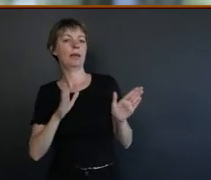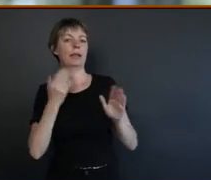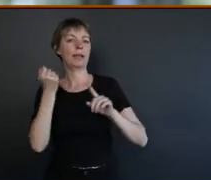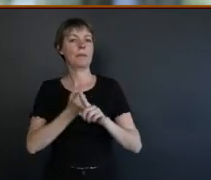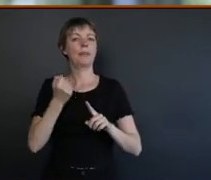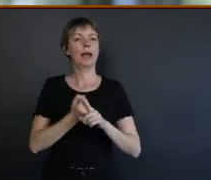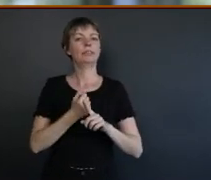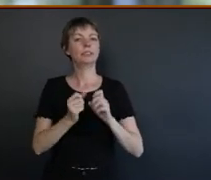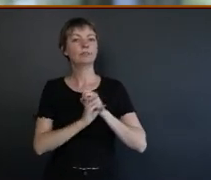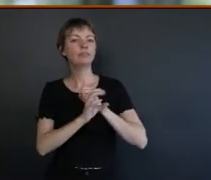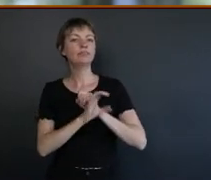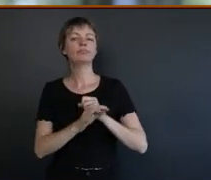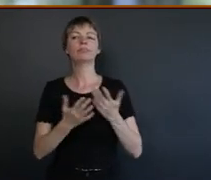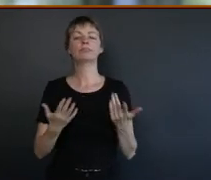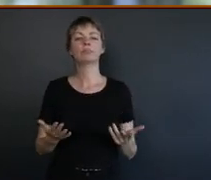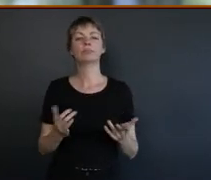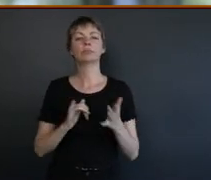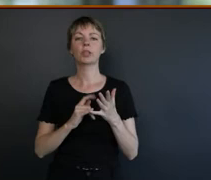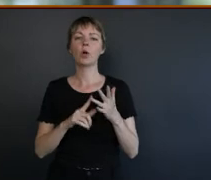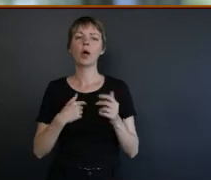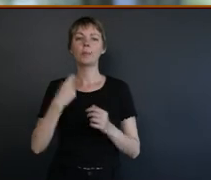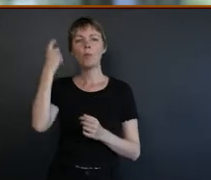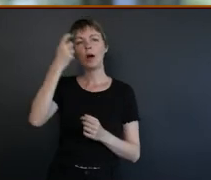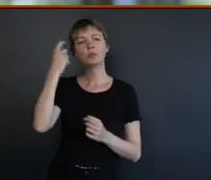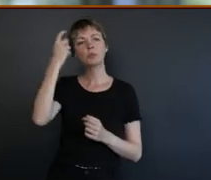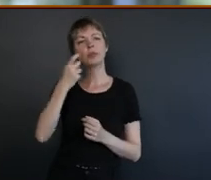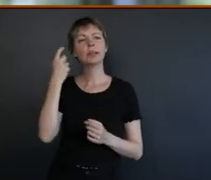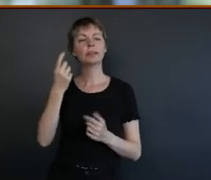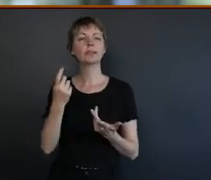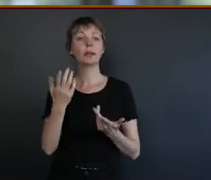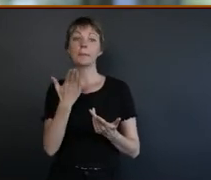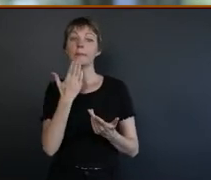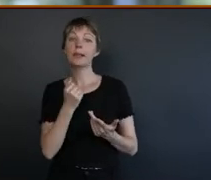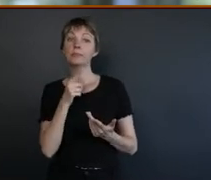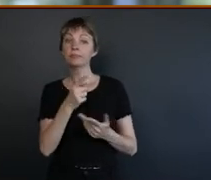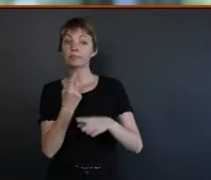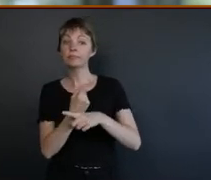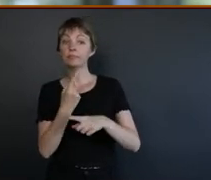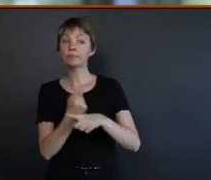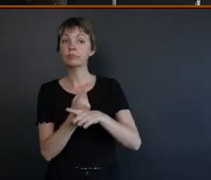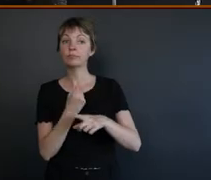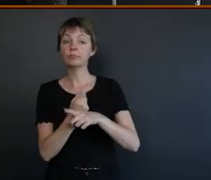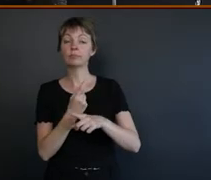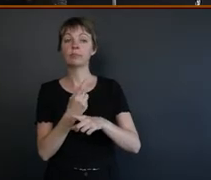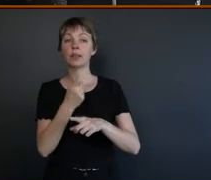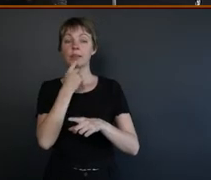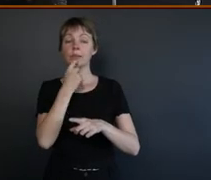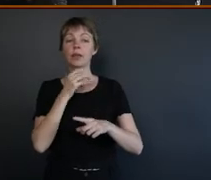I guess you could call them. I'm just wondering if, could you talk a bit, if you don't mind, just about how